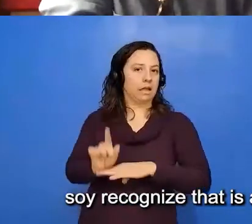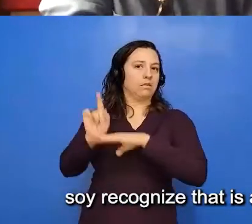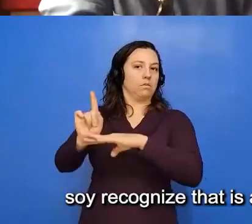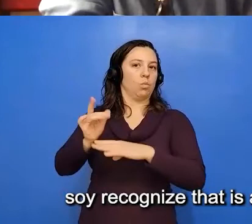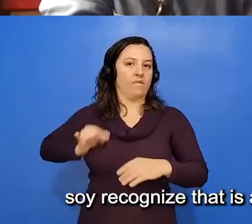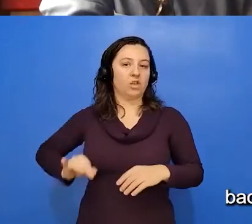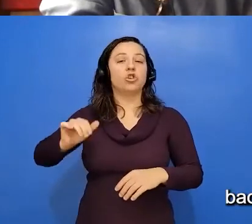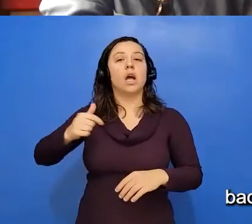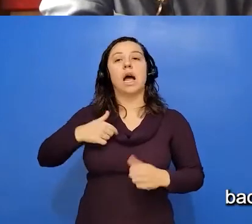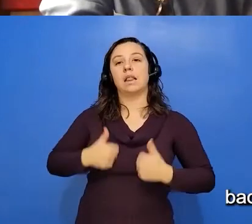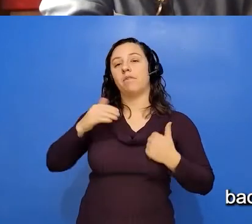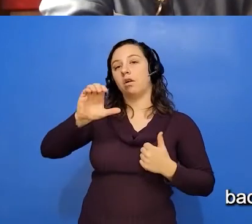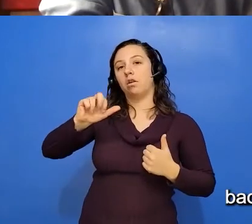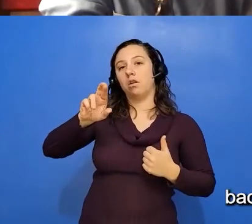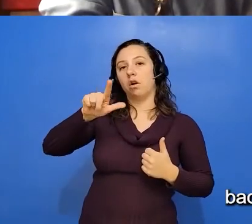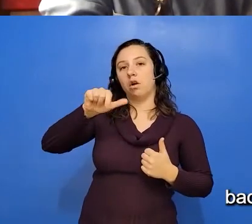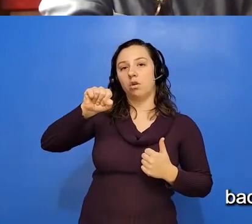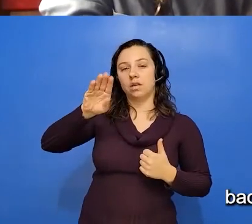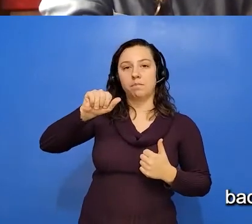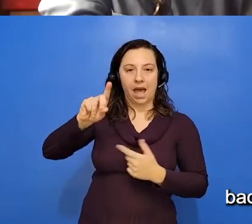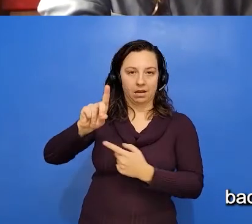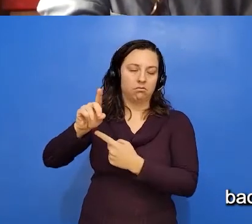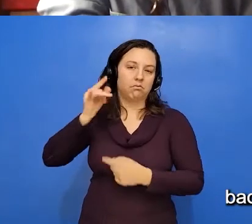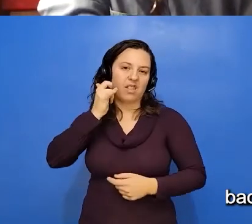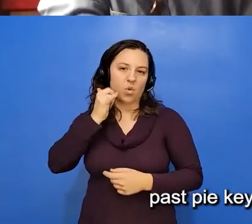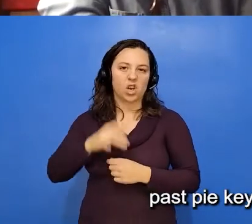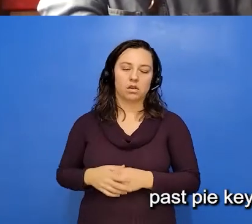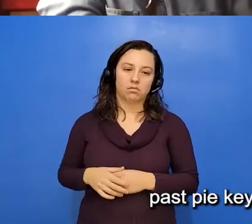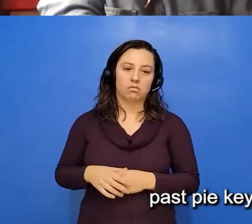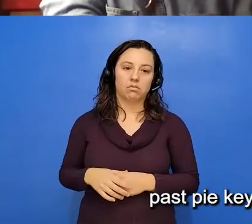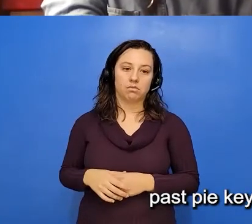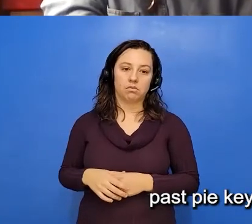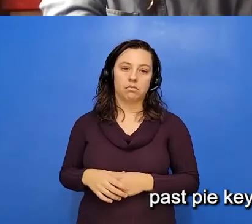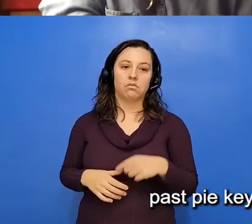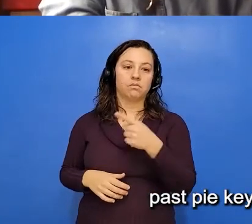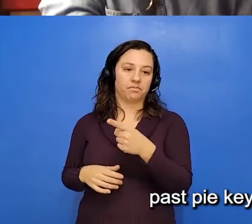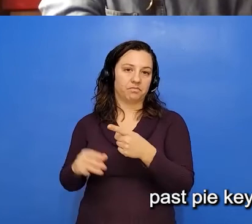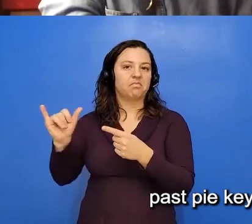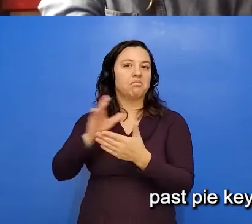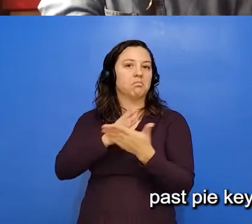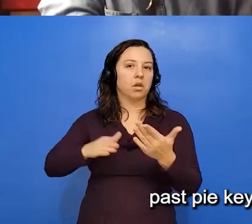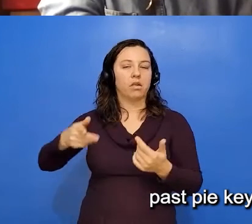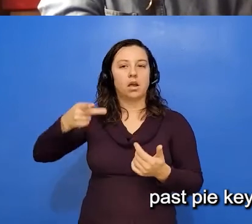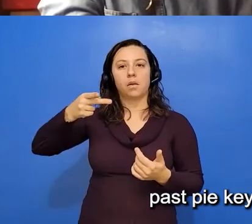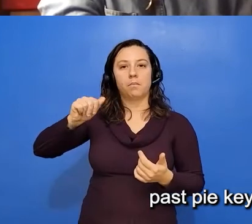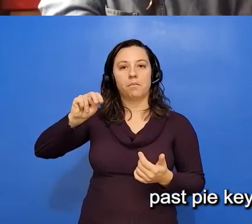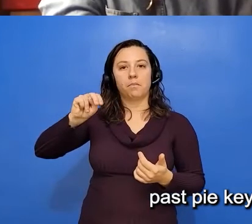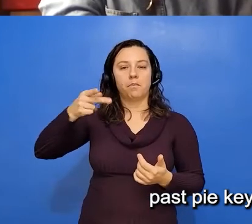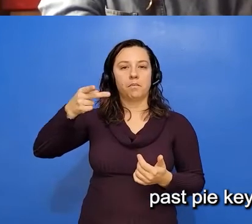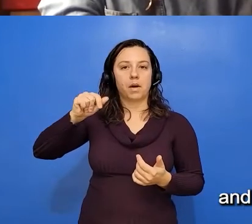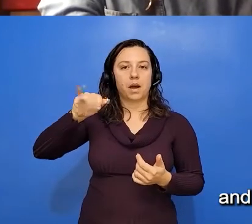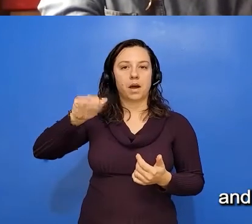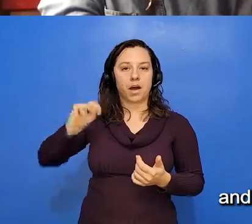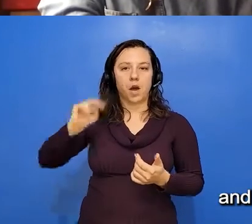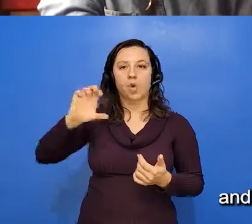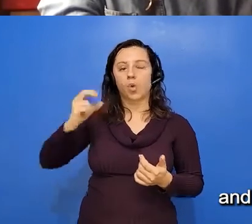here in Carlsbad, California, which is part of the Pionkowichem traditional homelands, and